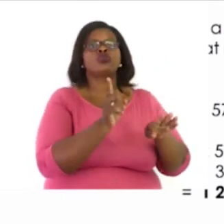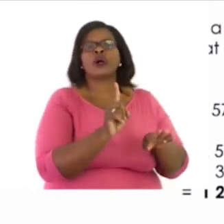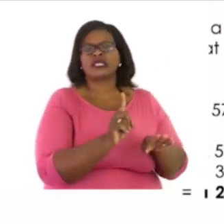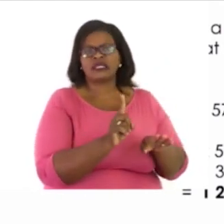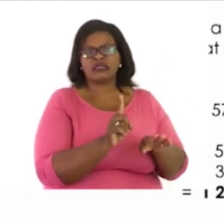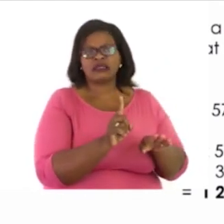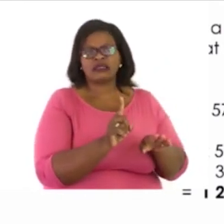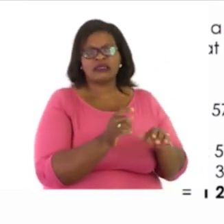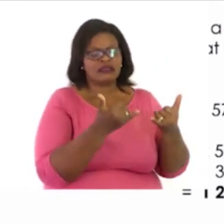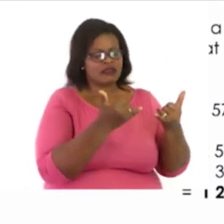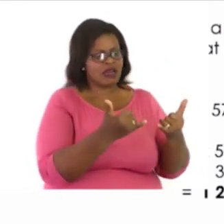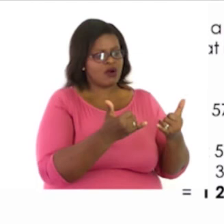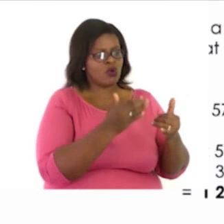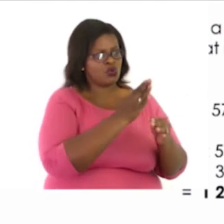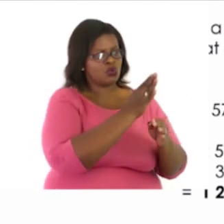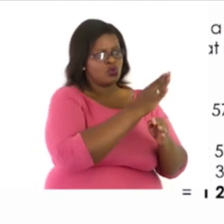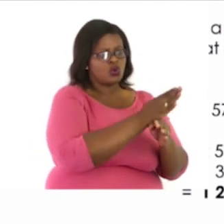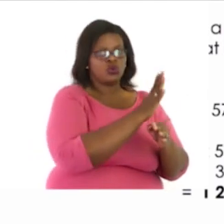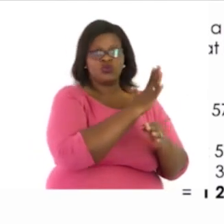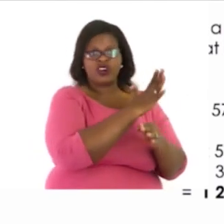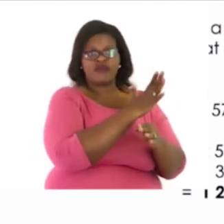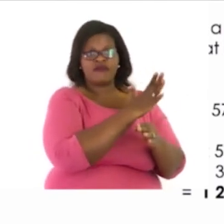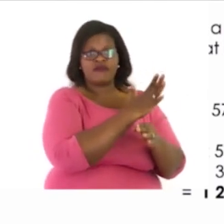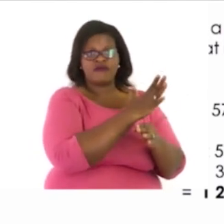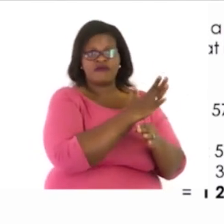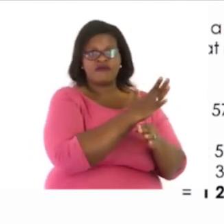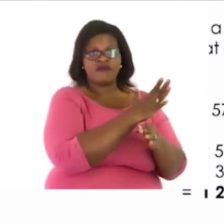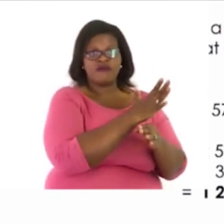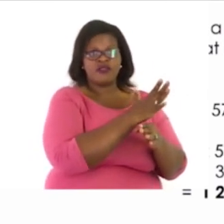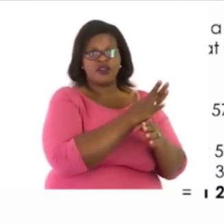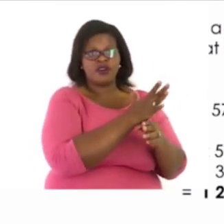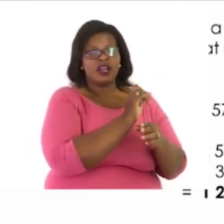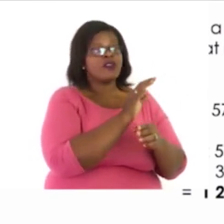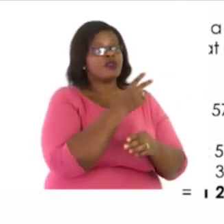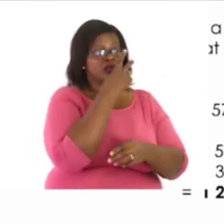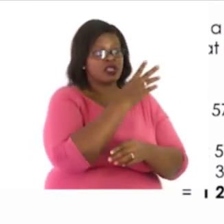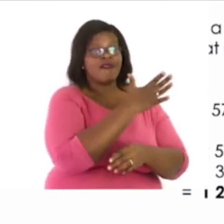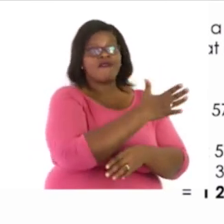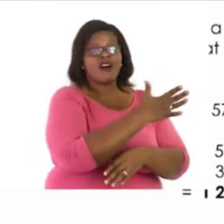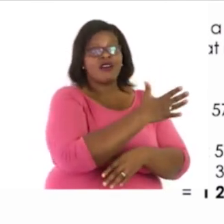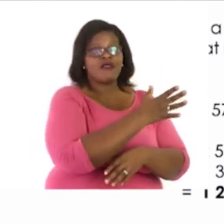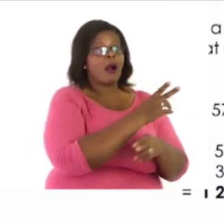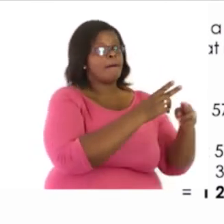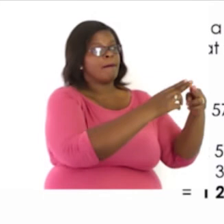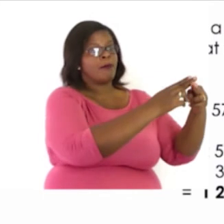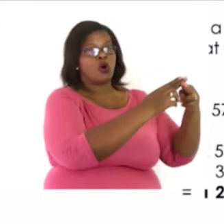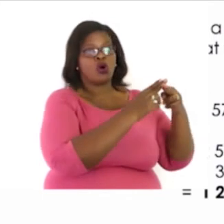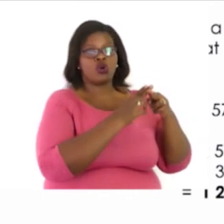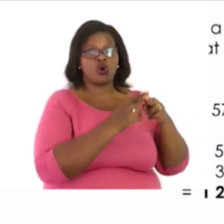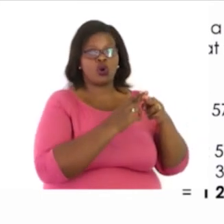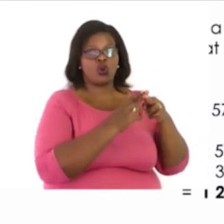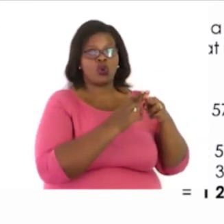1 goes over to the 5. And the 1 says to the 5, Please borrow me. Because I